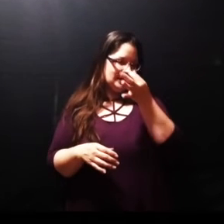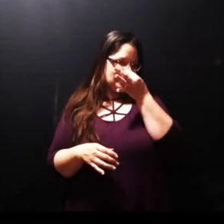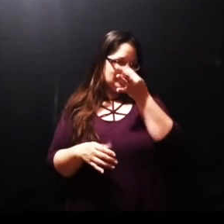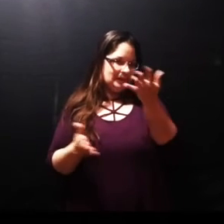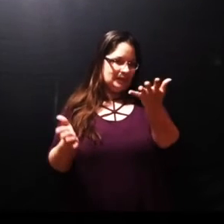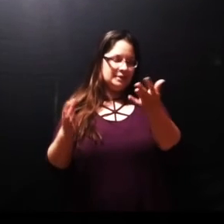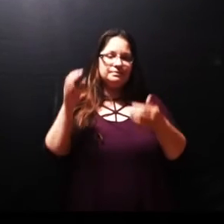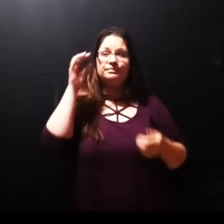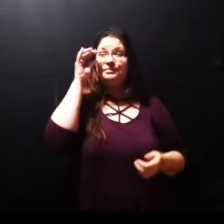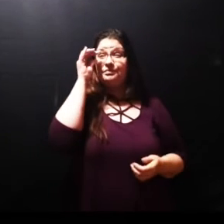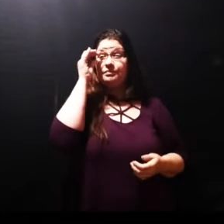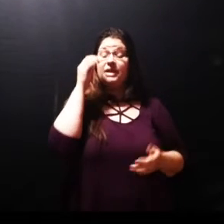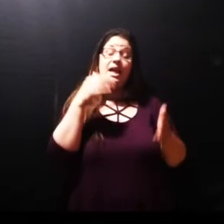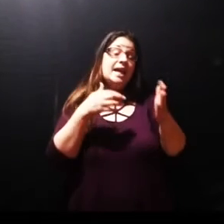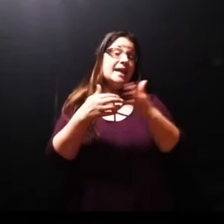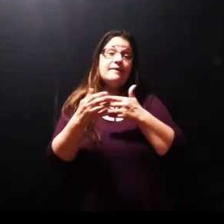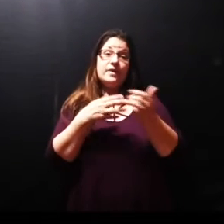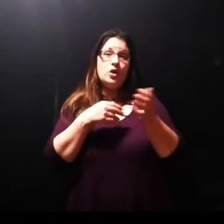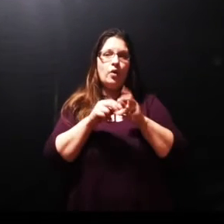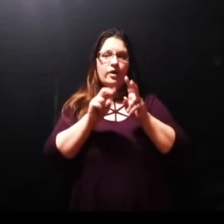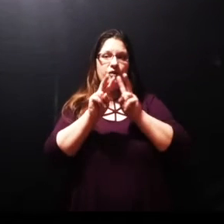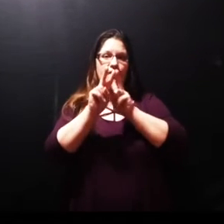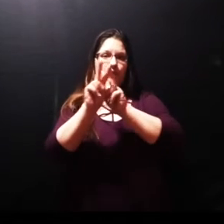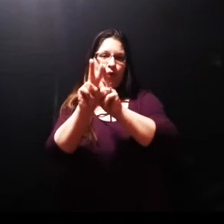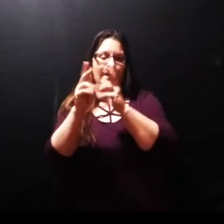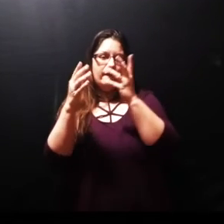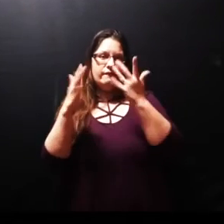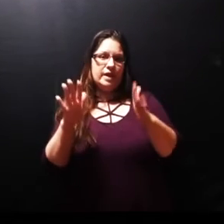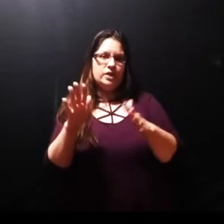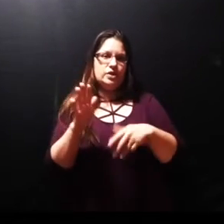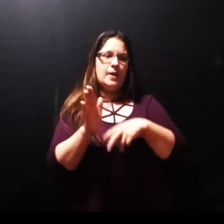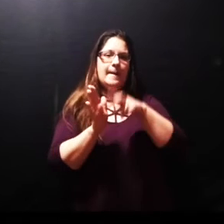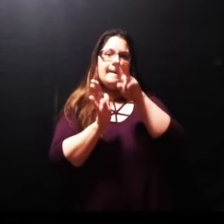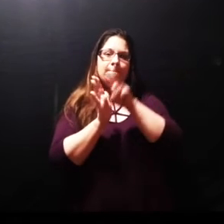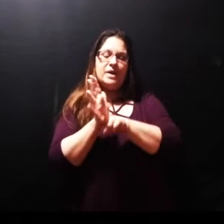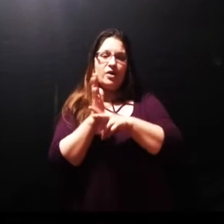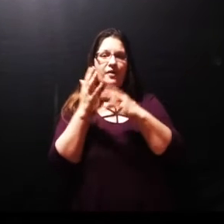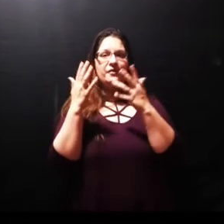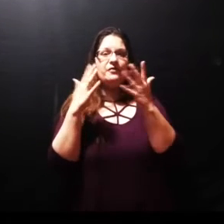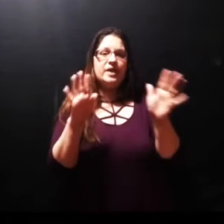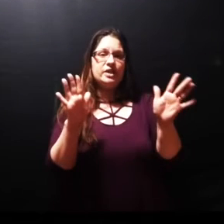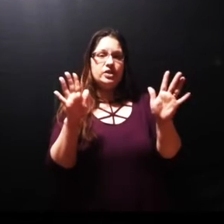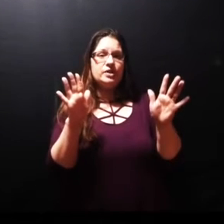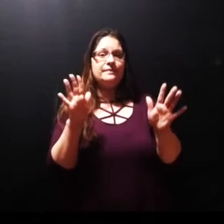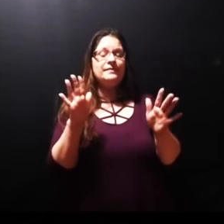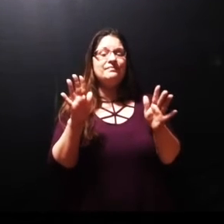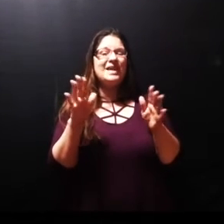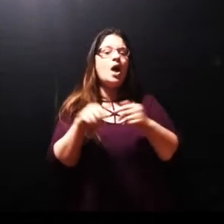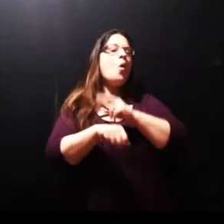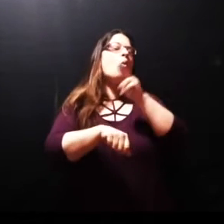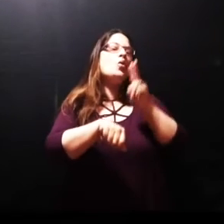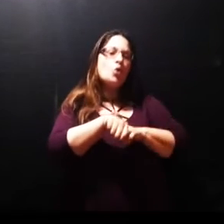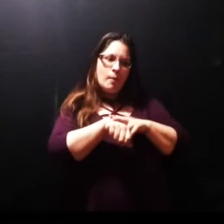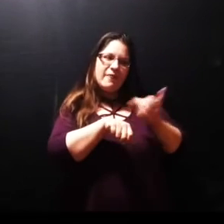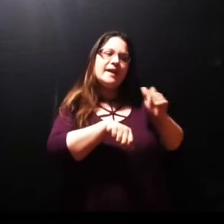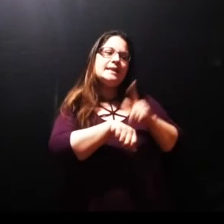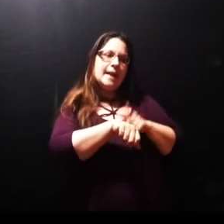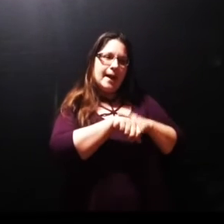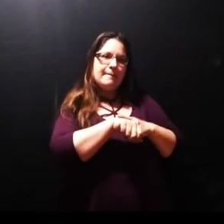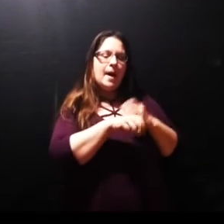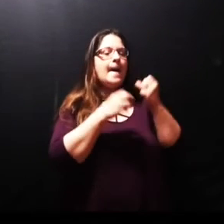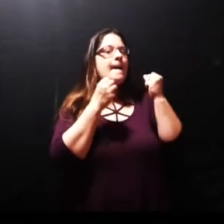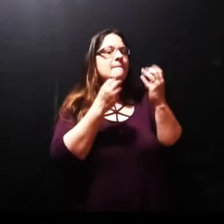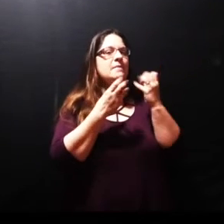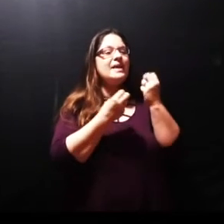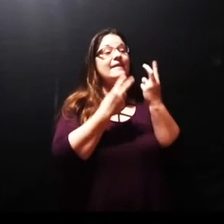and even though everything was over with the funeral and the burial typically in that day people would stay a number of days and minister to the family